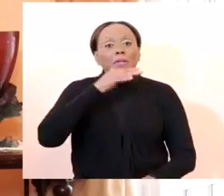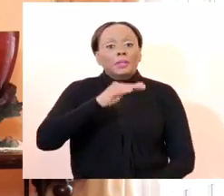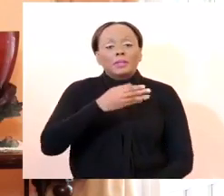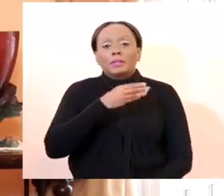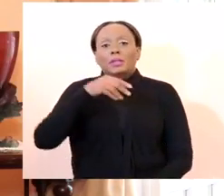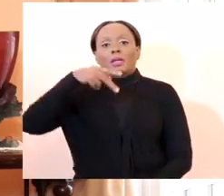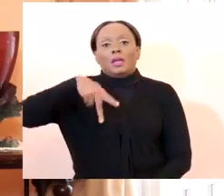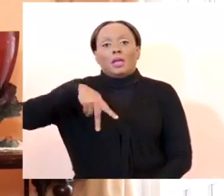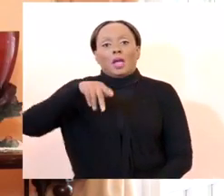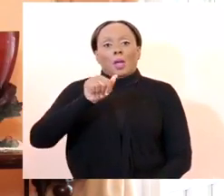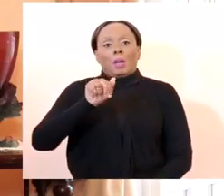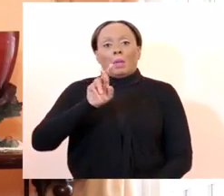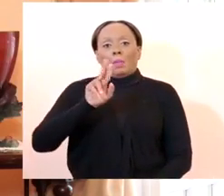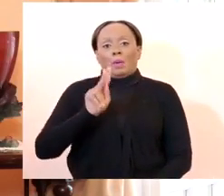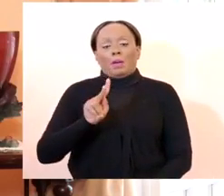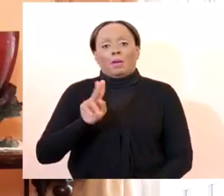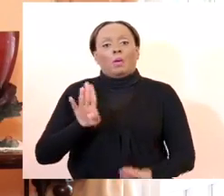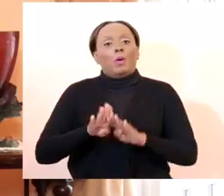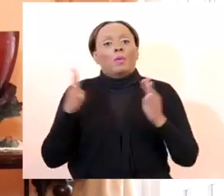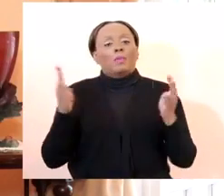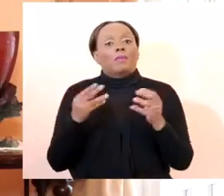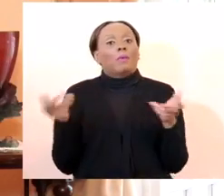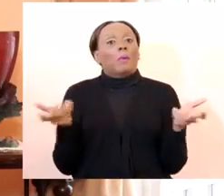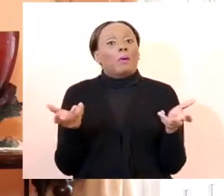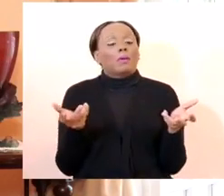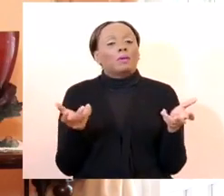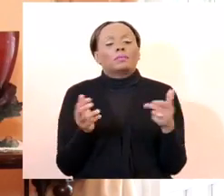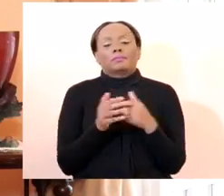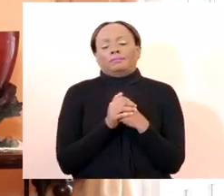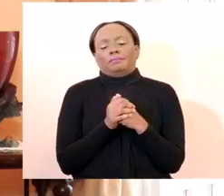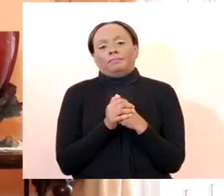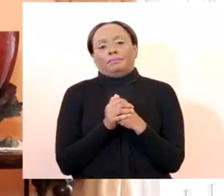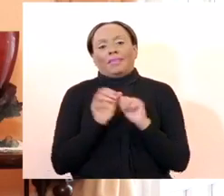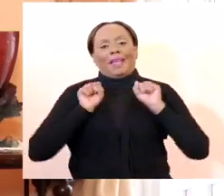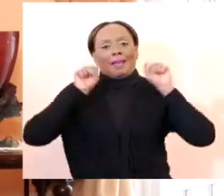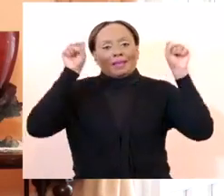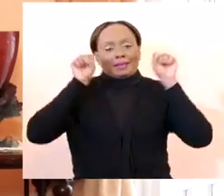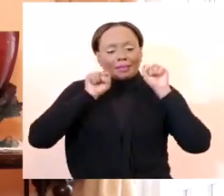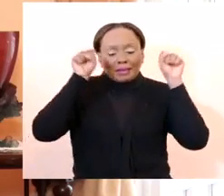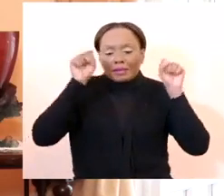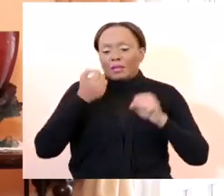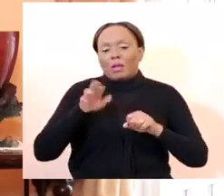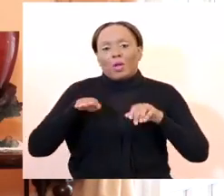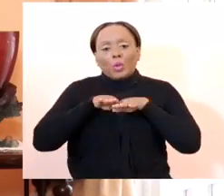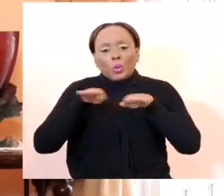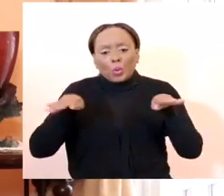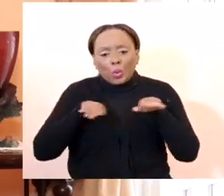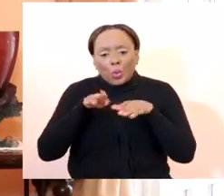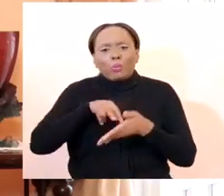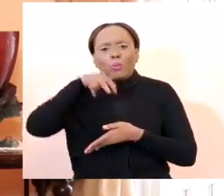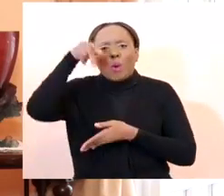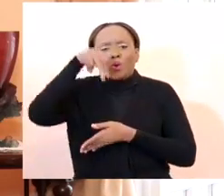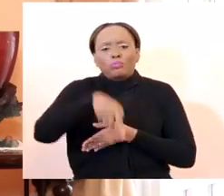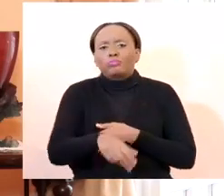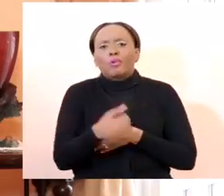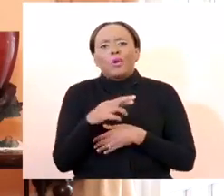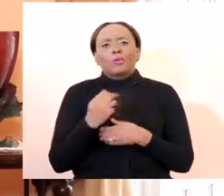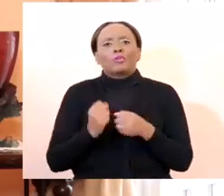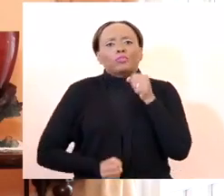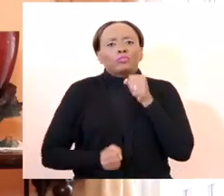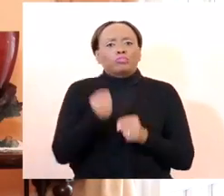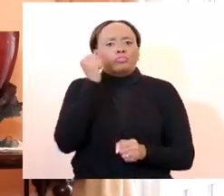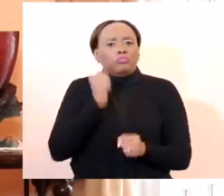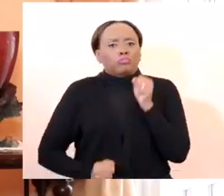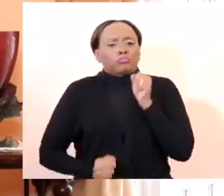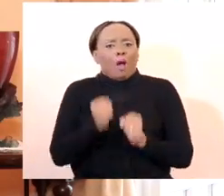exercise only. So you can go to a beach and park or park to swim, to dive, to run up and down, as you